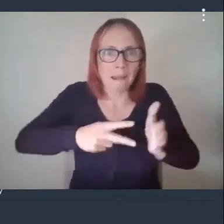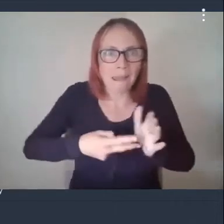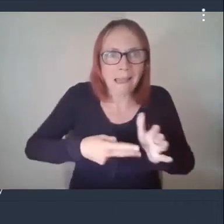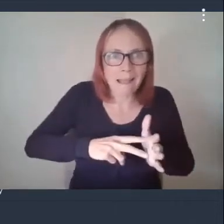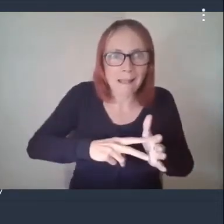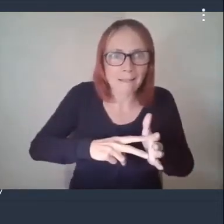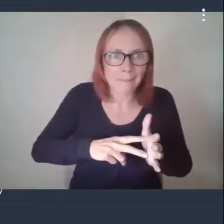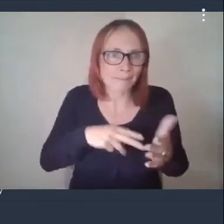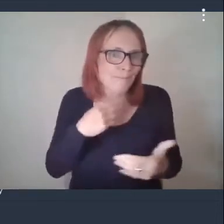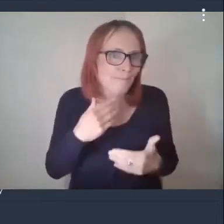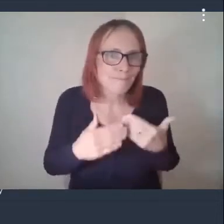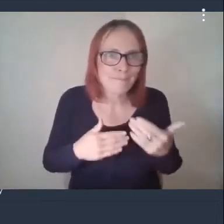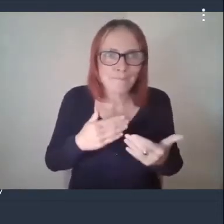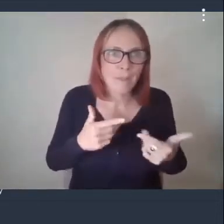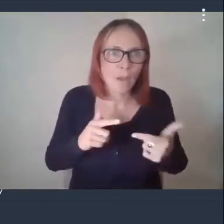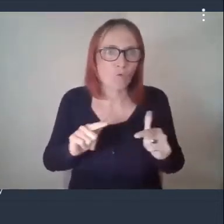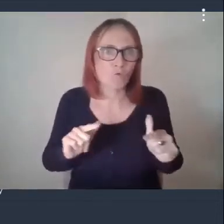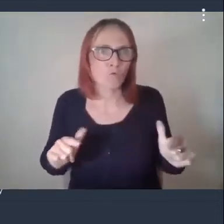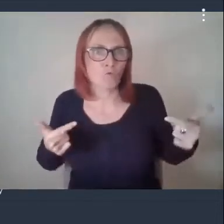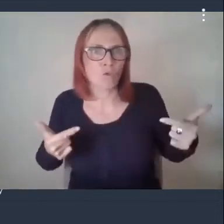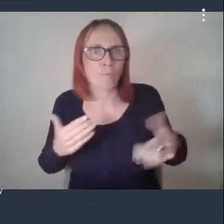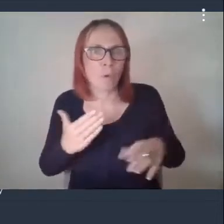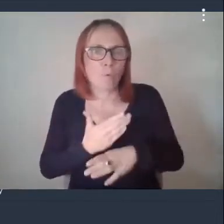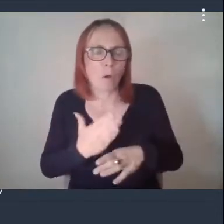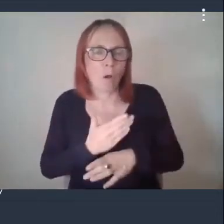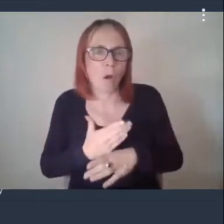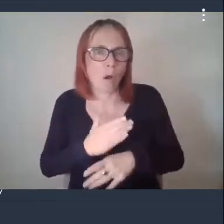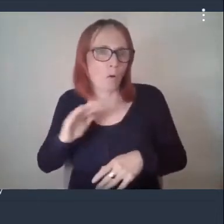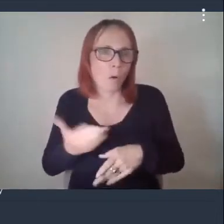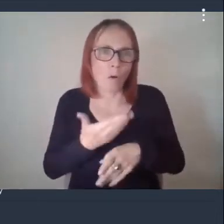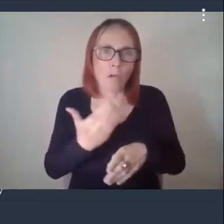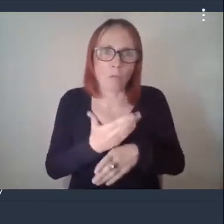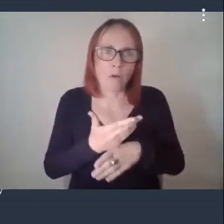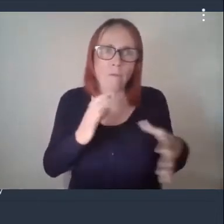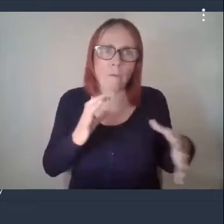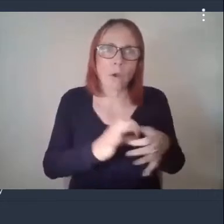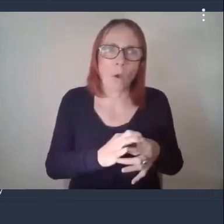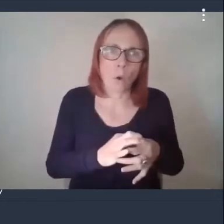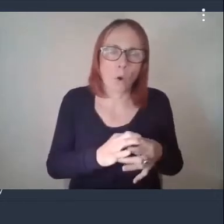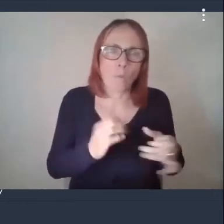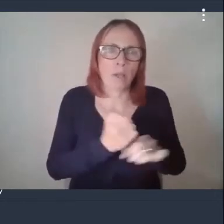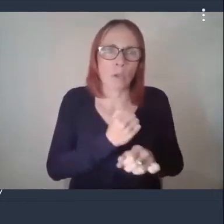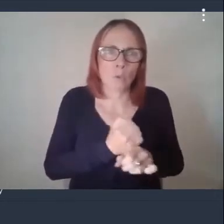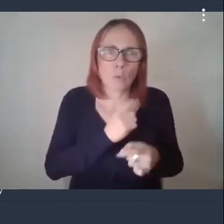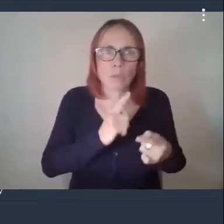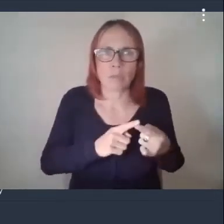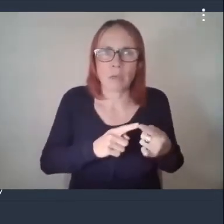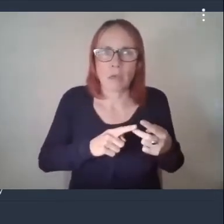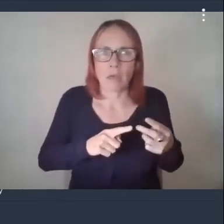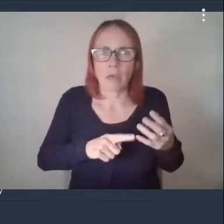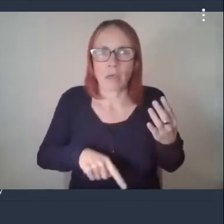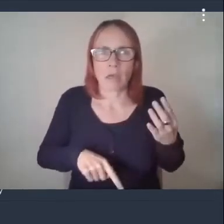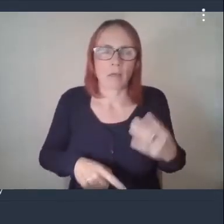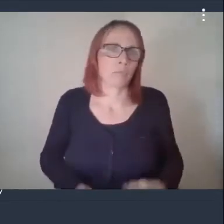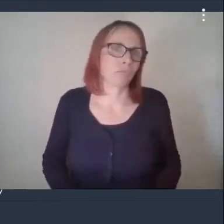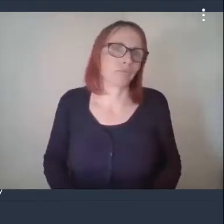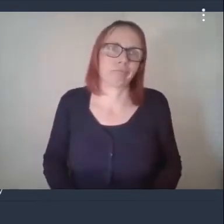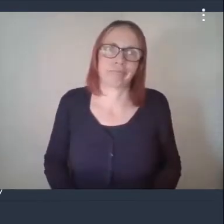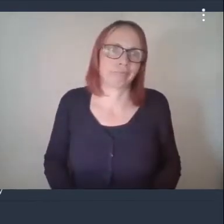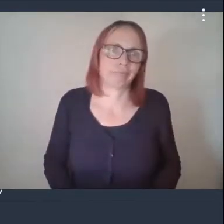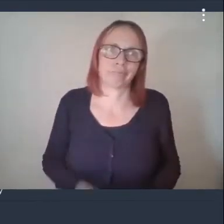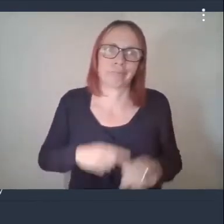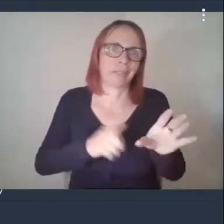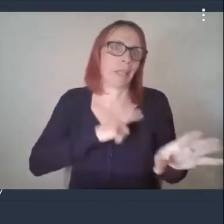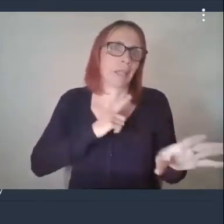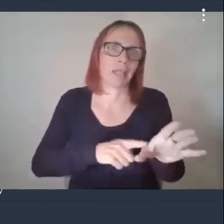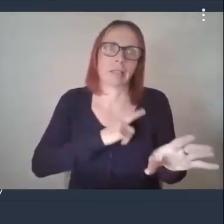of remote working so everybody works from home and we'll do everything remotely it would have taken us the years to come